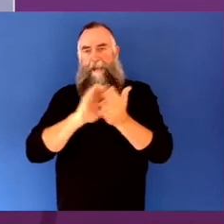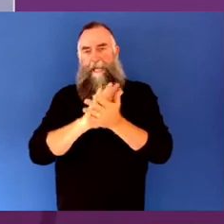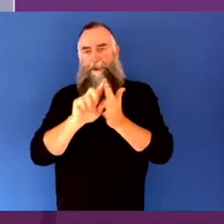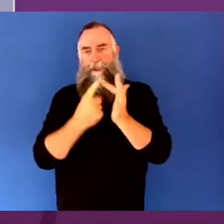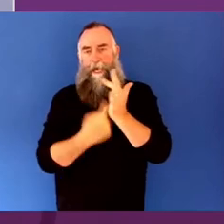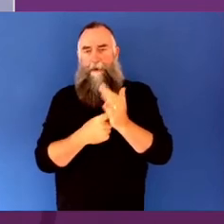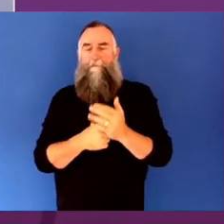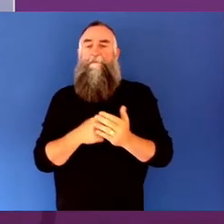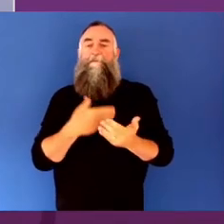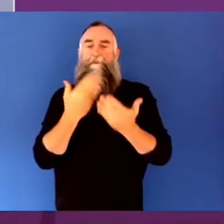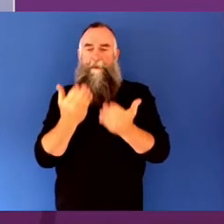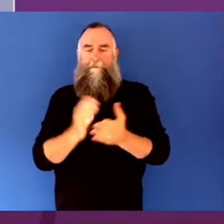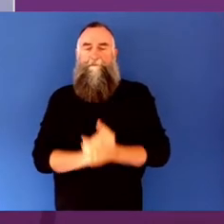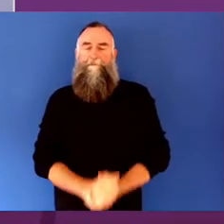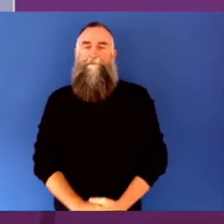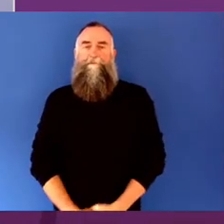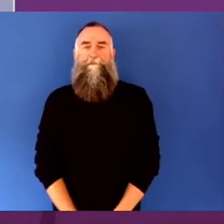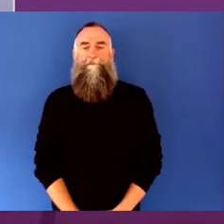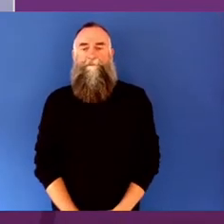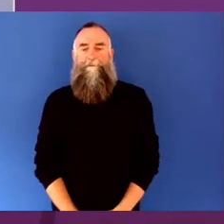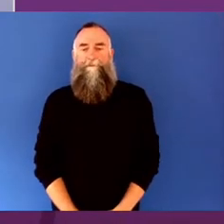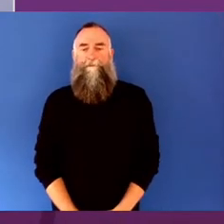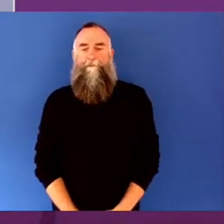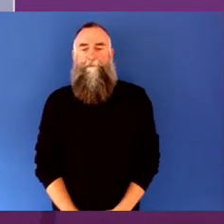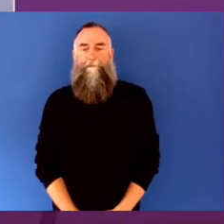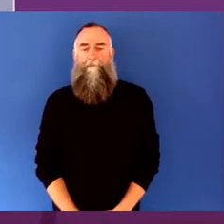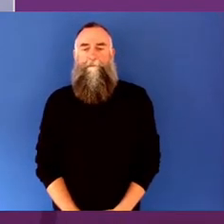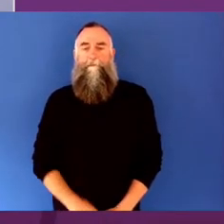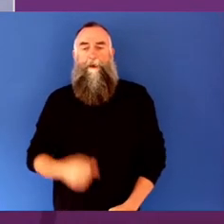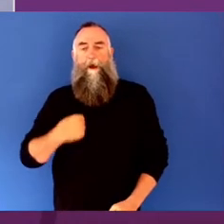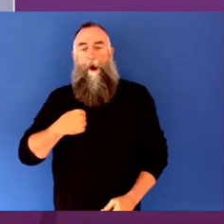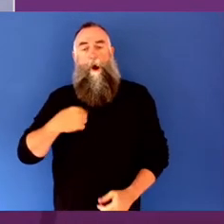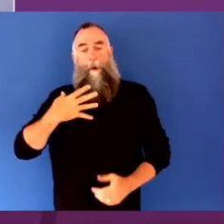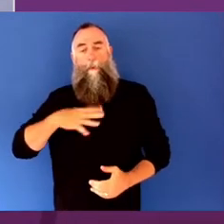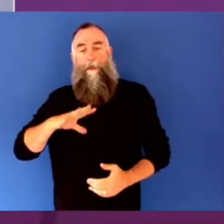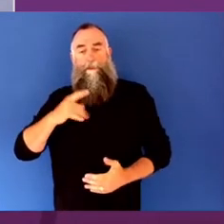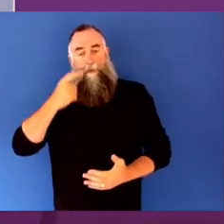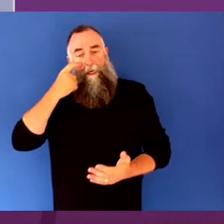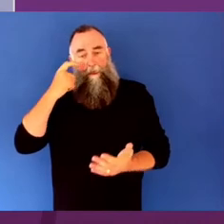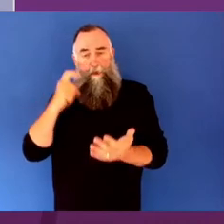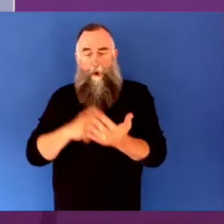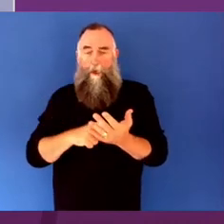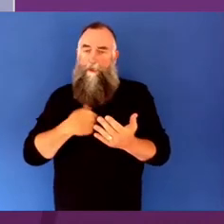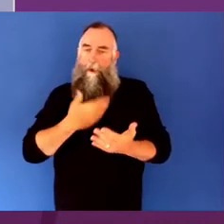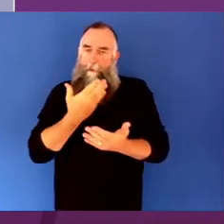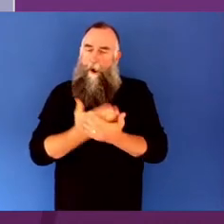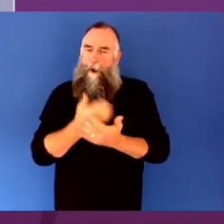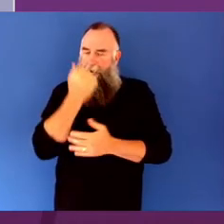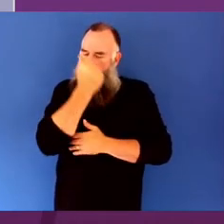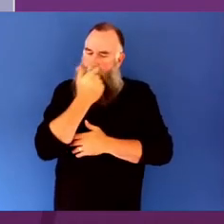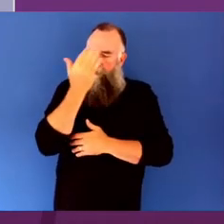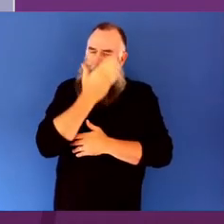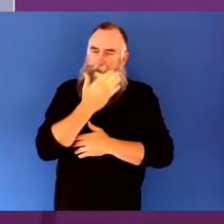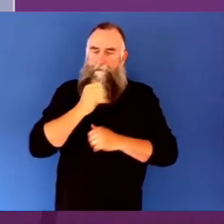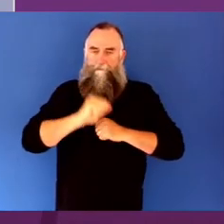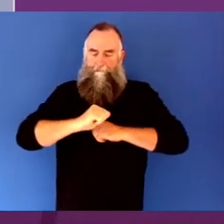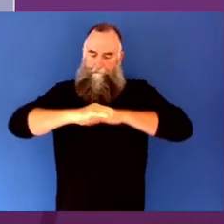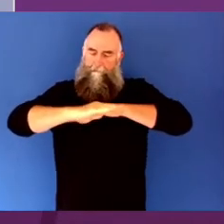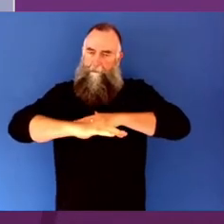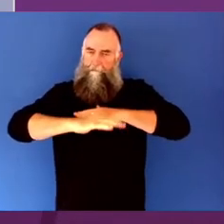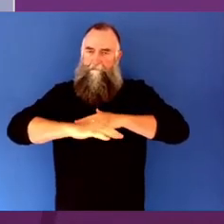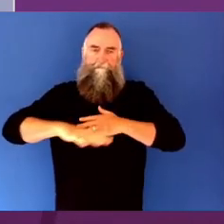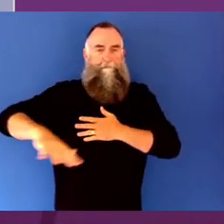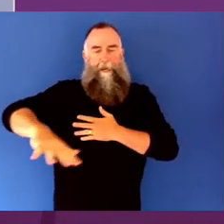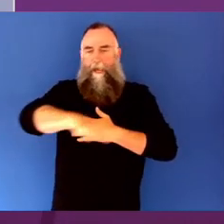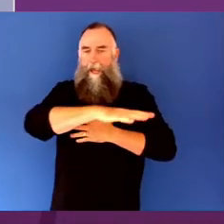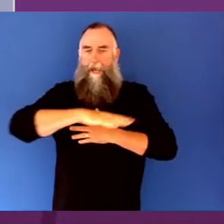Thanks, Adrian. I'd like to acknowledge that I'm on Kaurna land today and pay respect to Kaurna elders, past and present. I know that